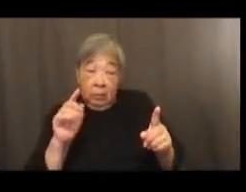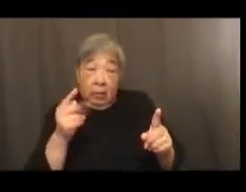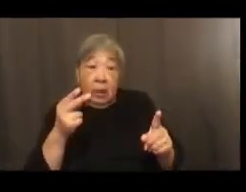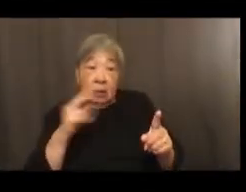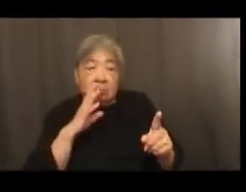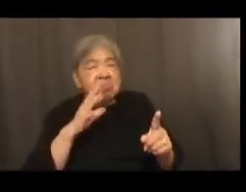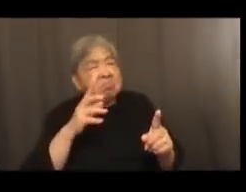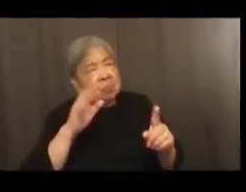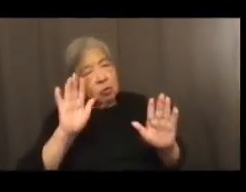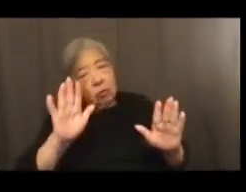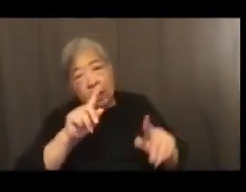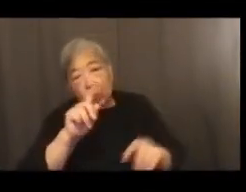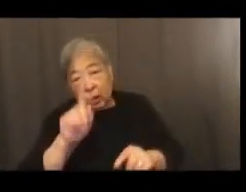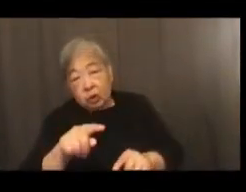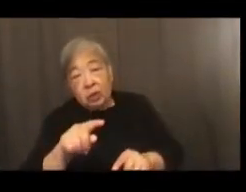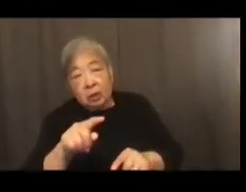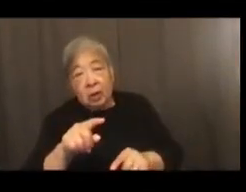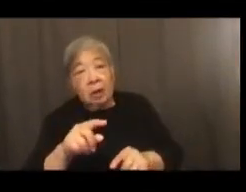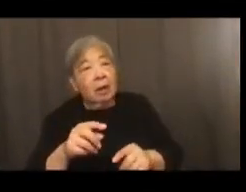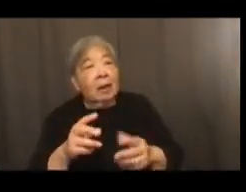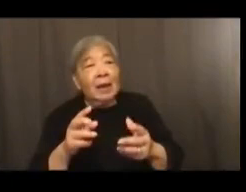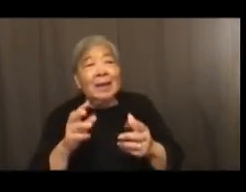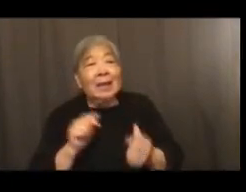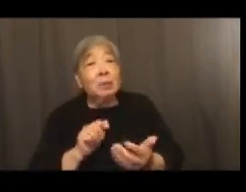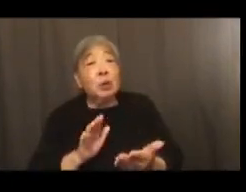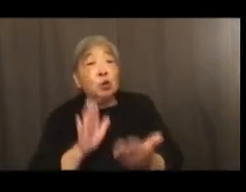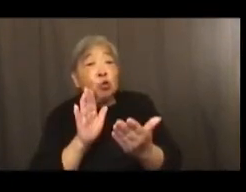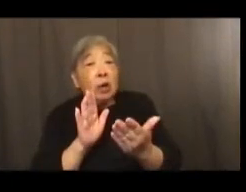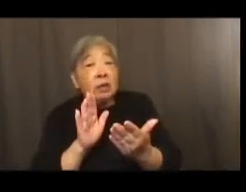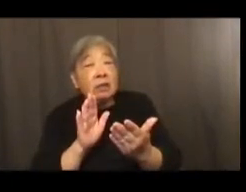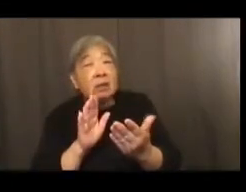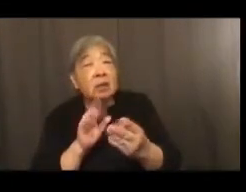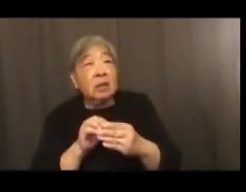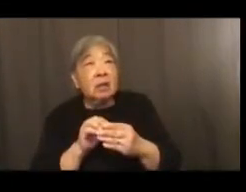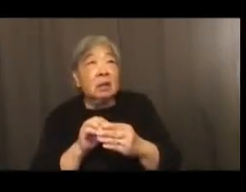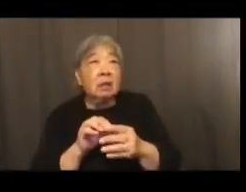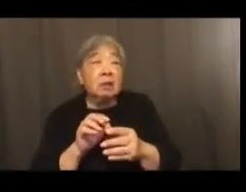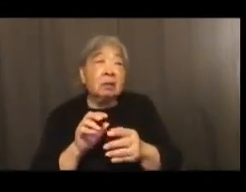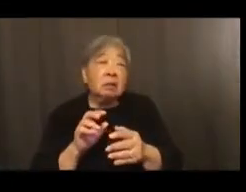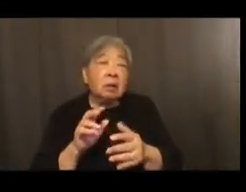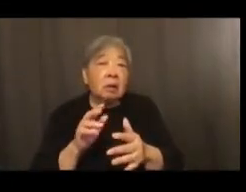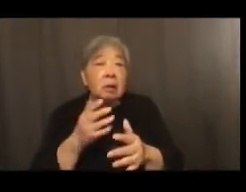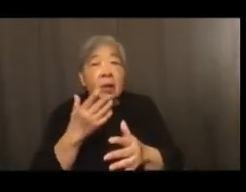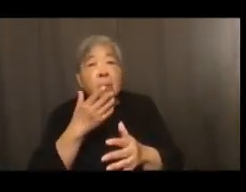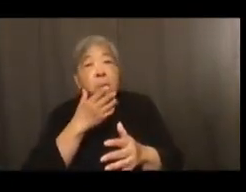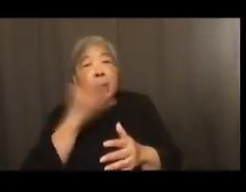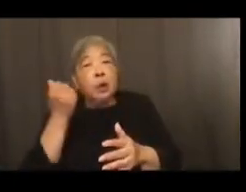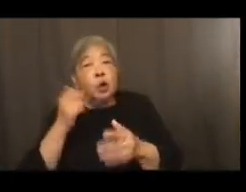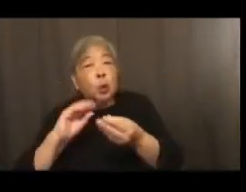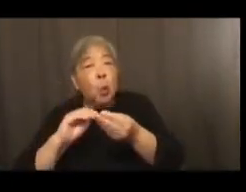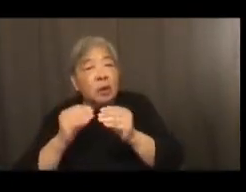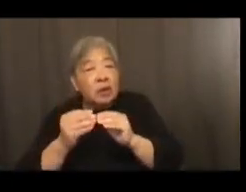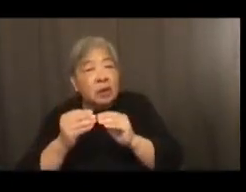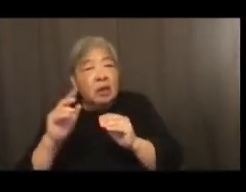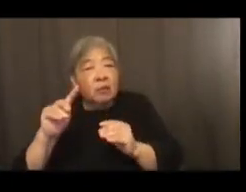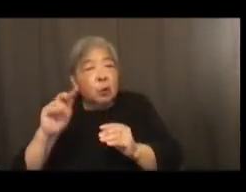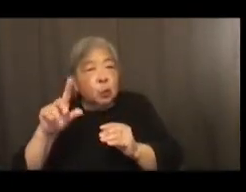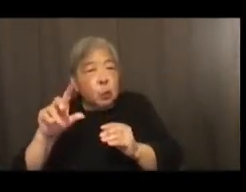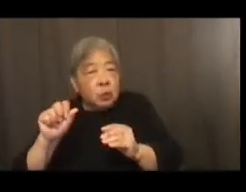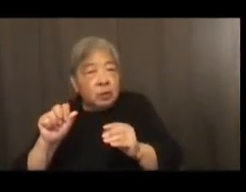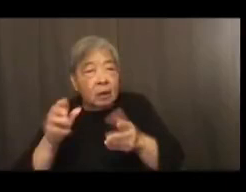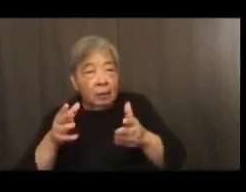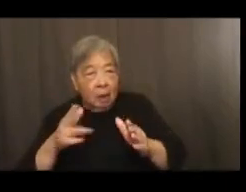can be dealt with in terms of better quantitative tools that allow us to